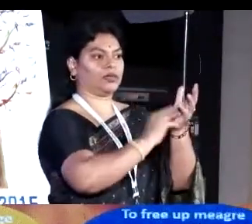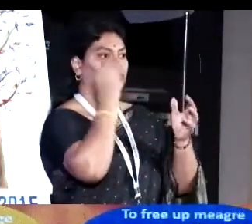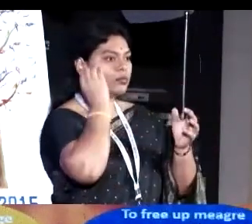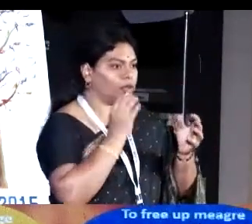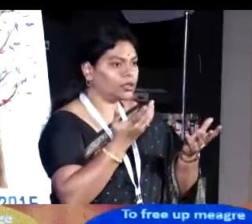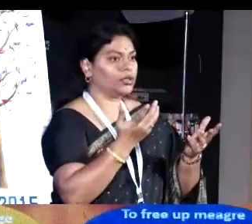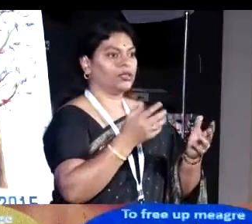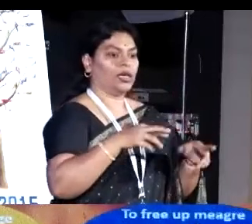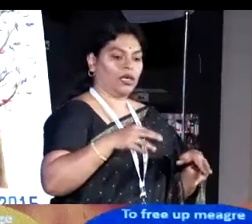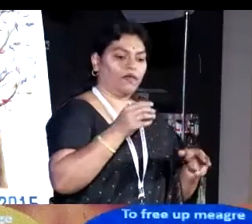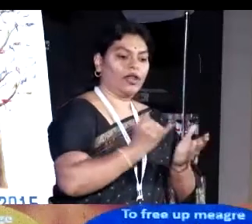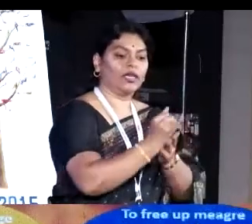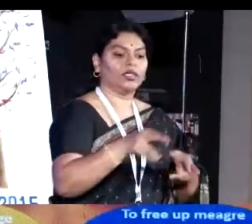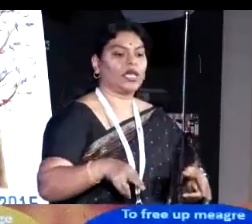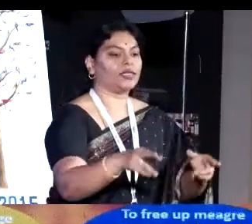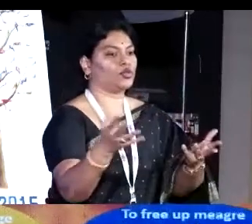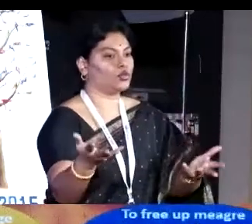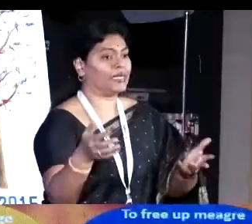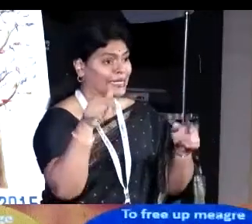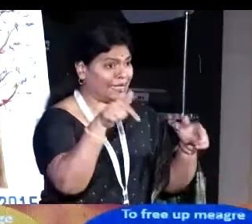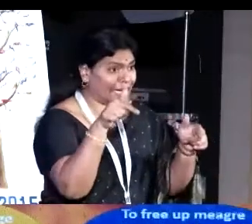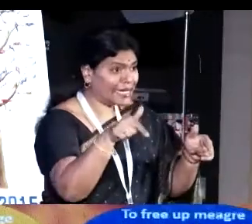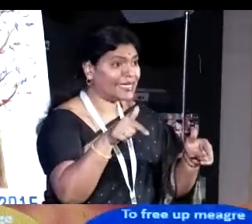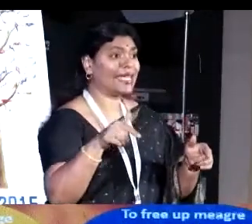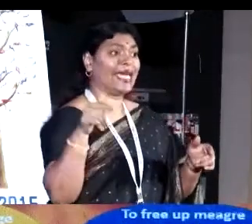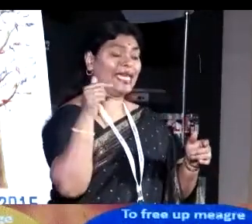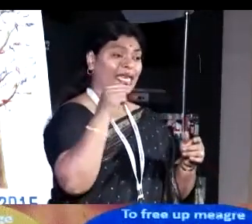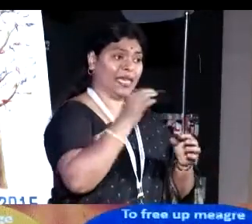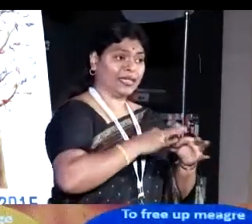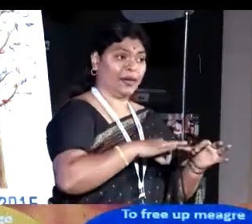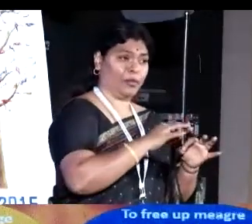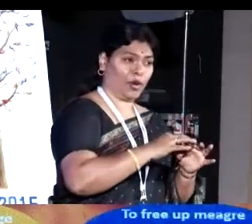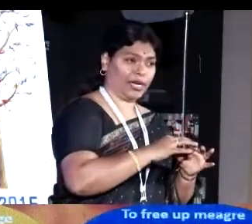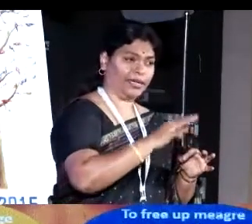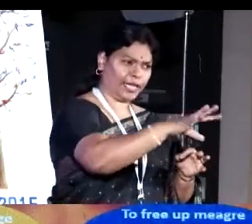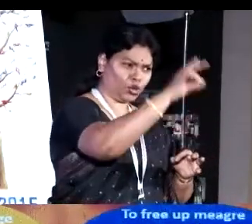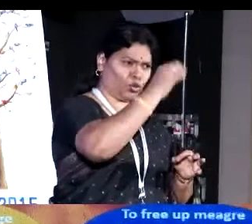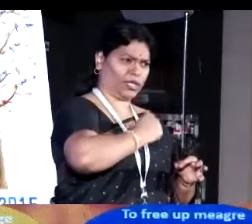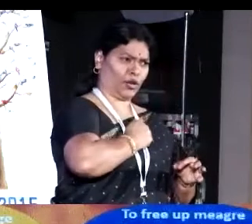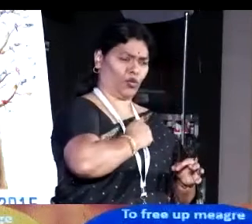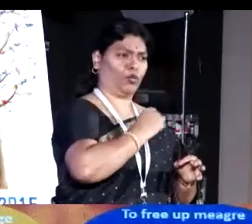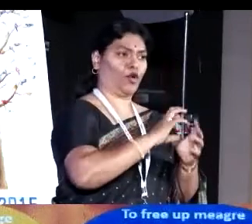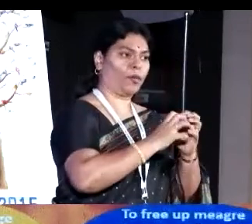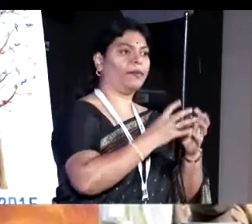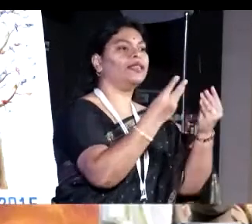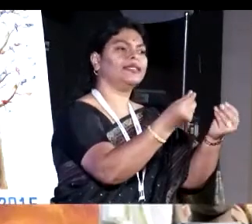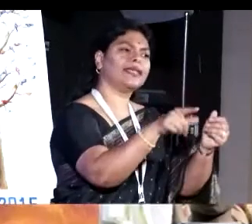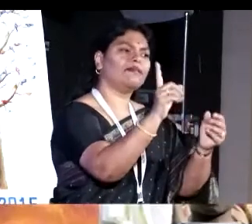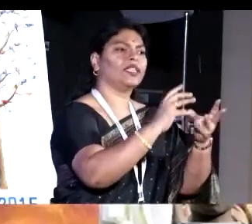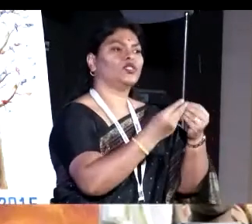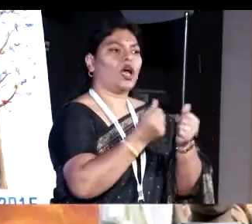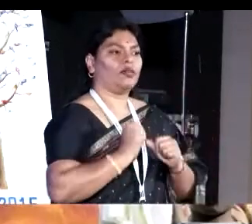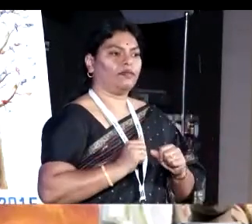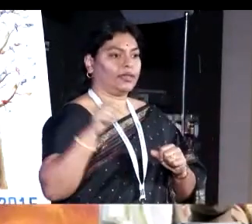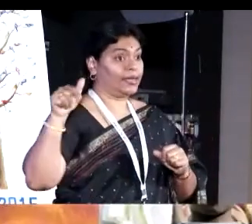have a road. This initiative is something where people are decision makers, they choose their own problems and they solve it. This is the